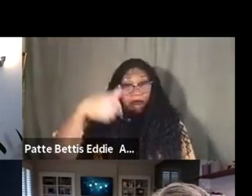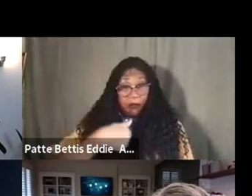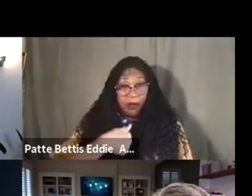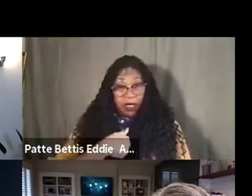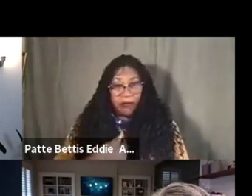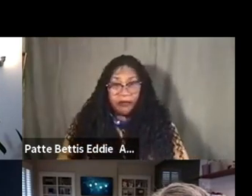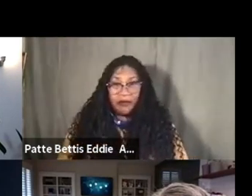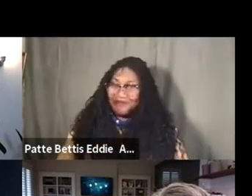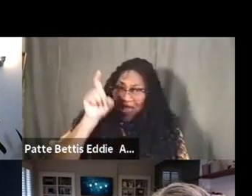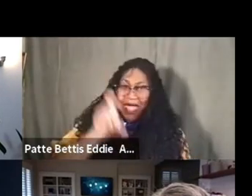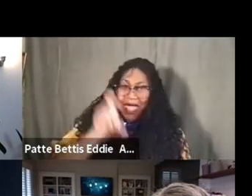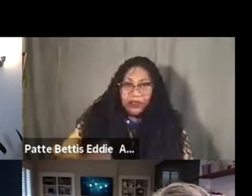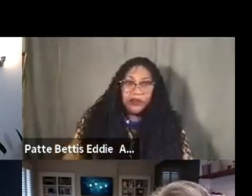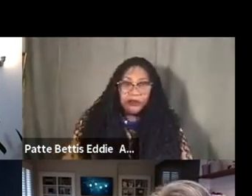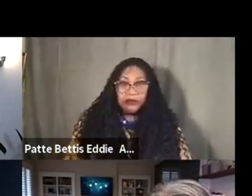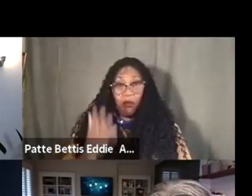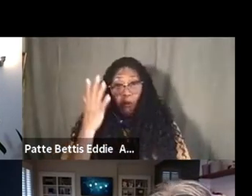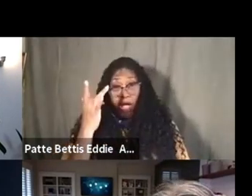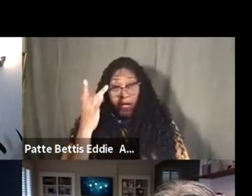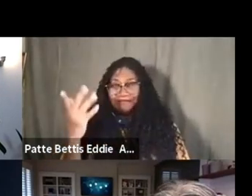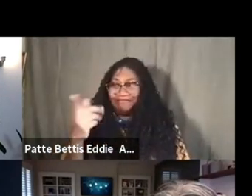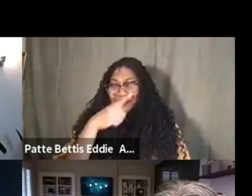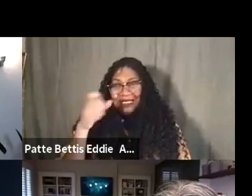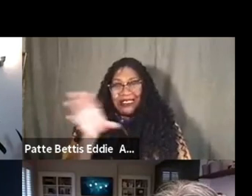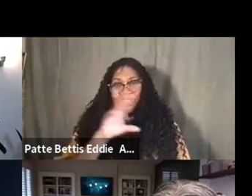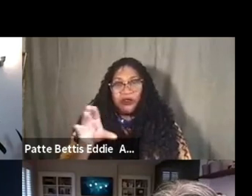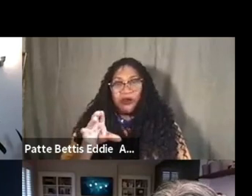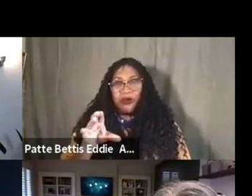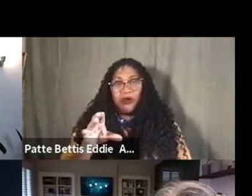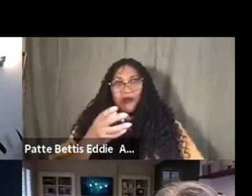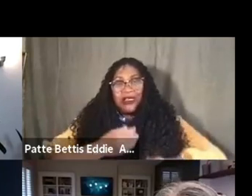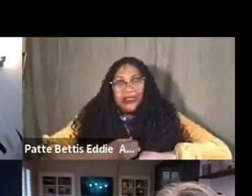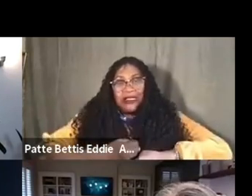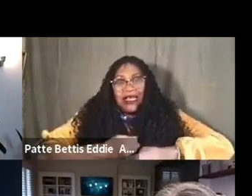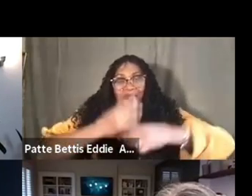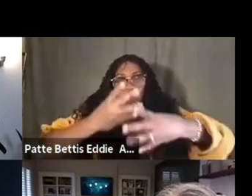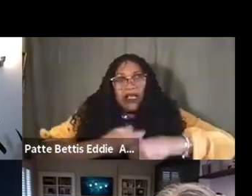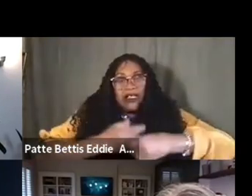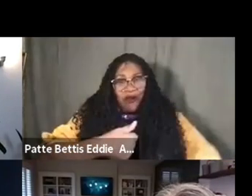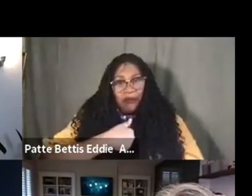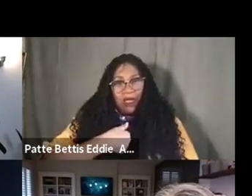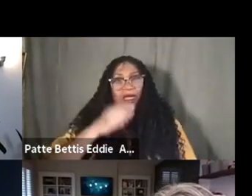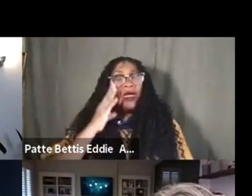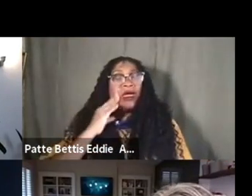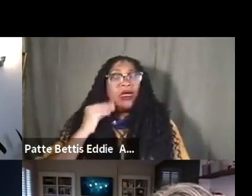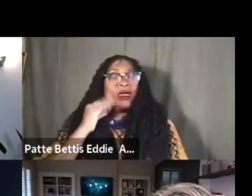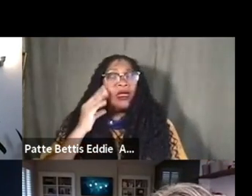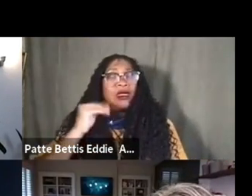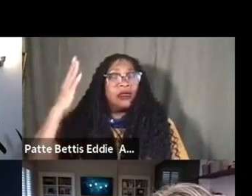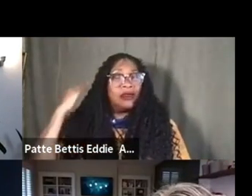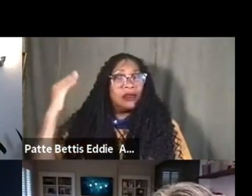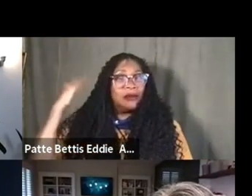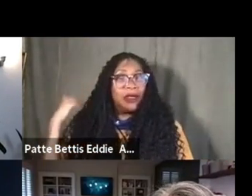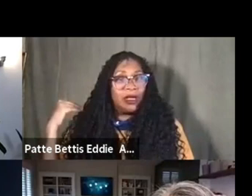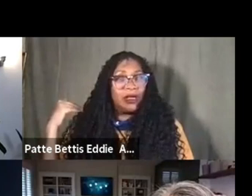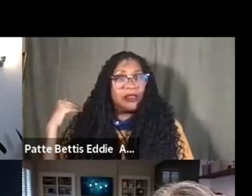had to take a stand because I had to do what came out of me and my experience. I mean, I, I'm talking